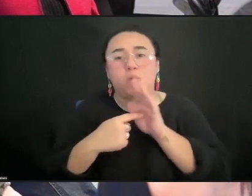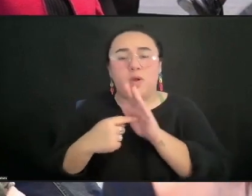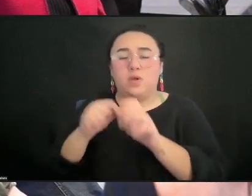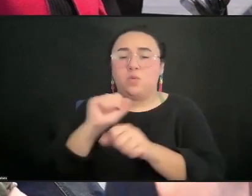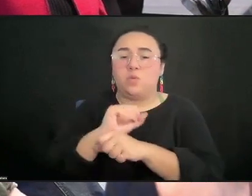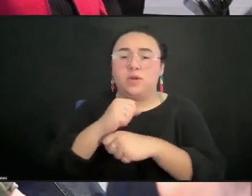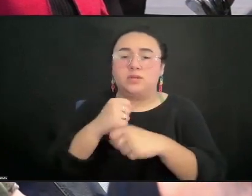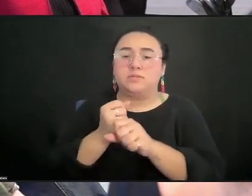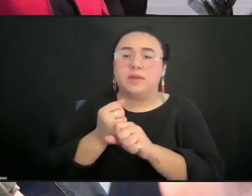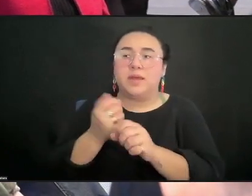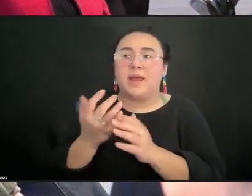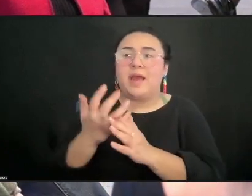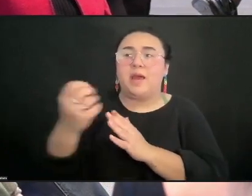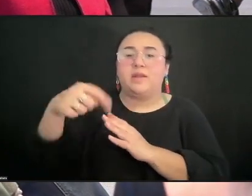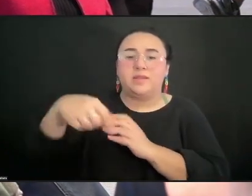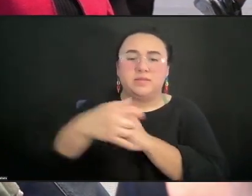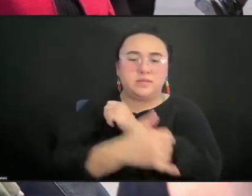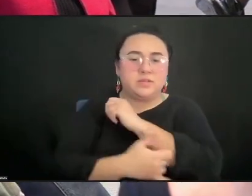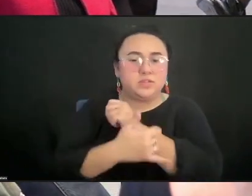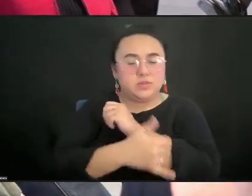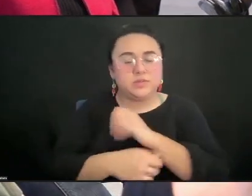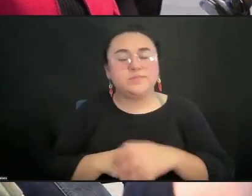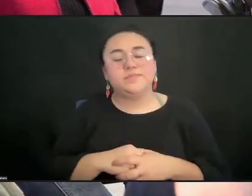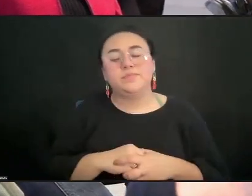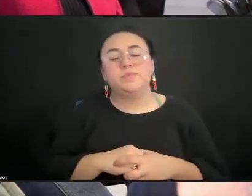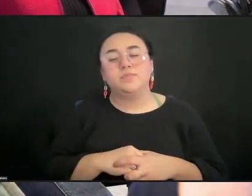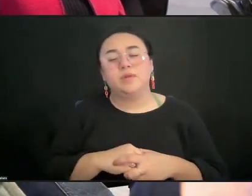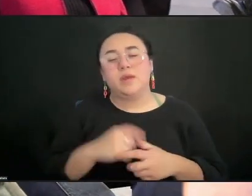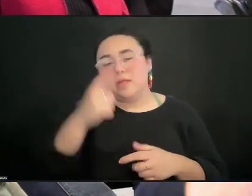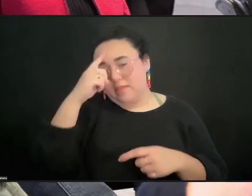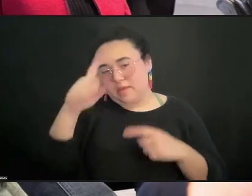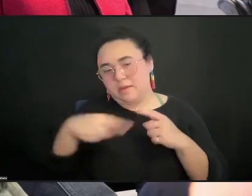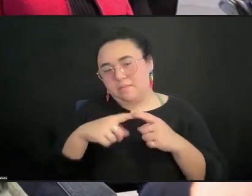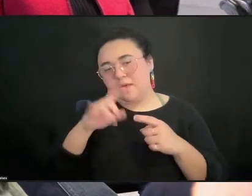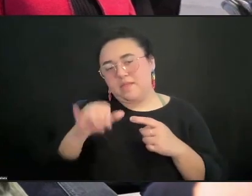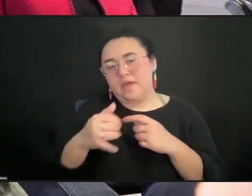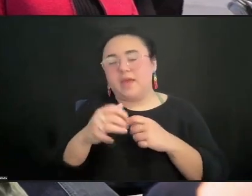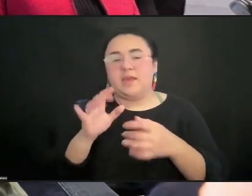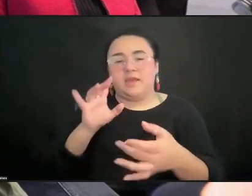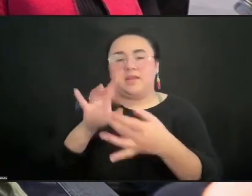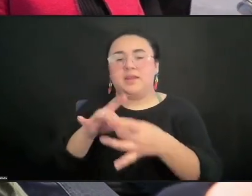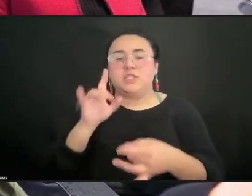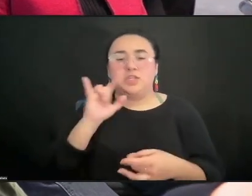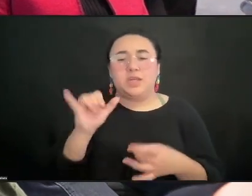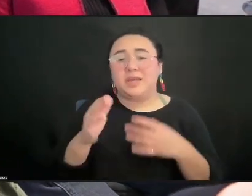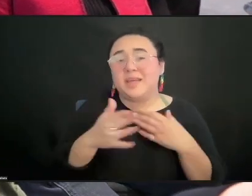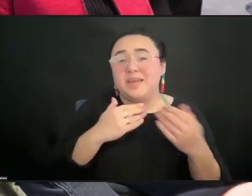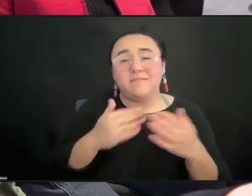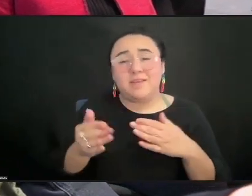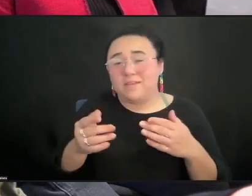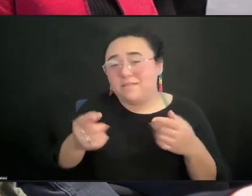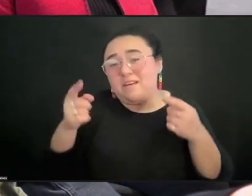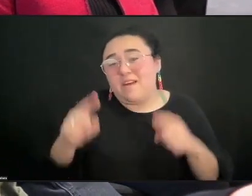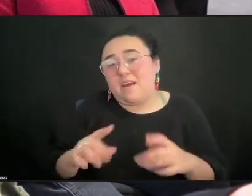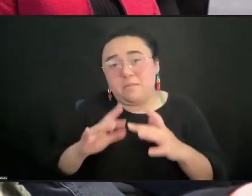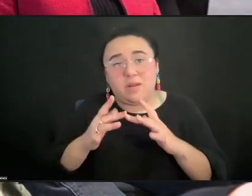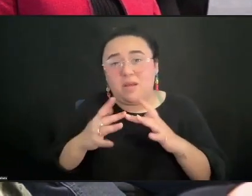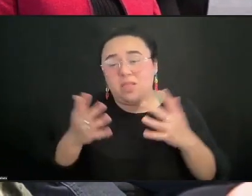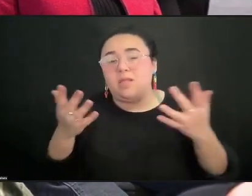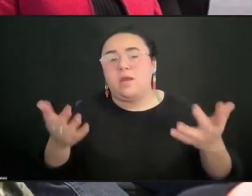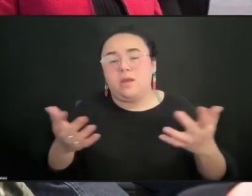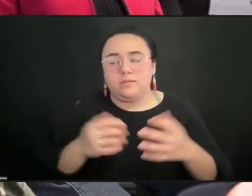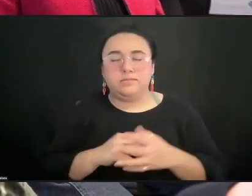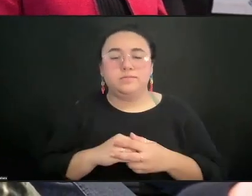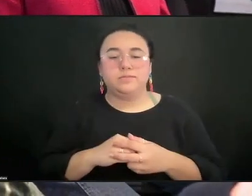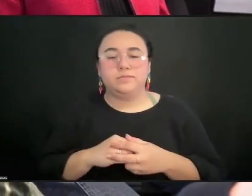begin to kind of think through what that connection is, even if it's virtual. And then also, if you could, as a place of